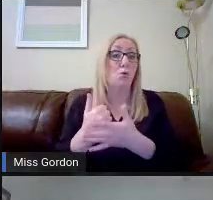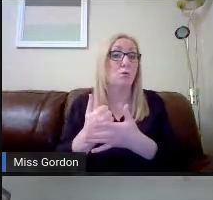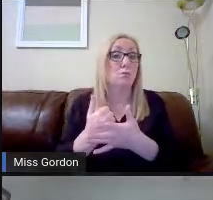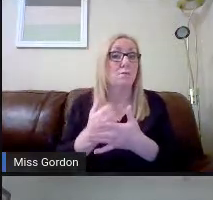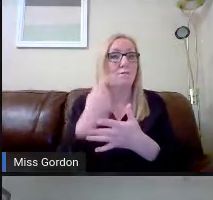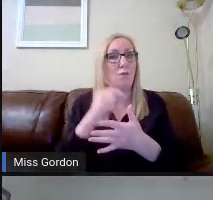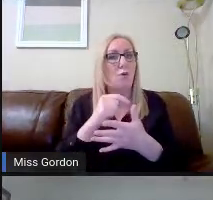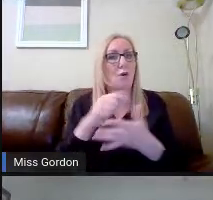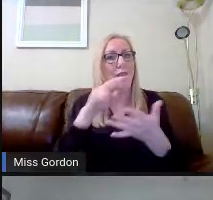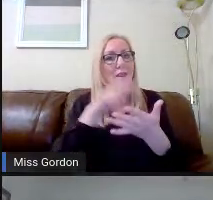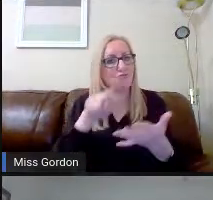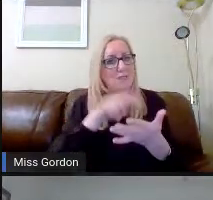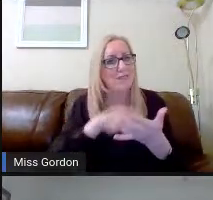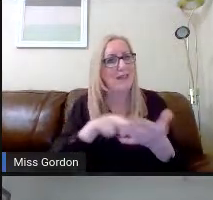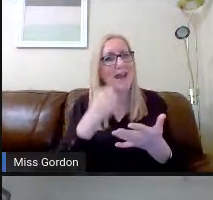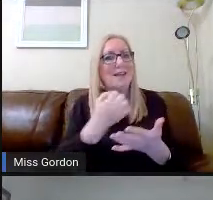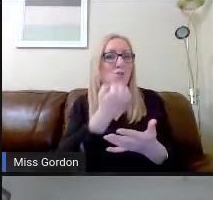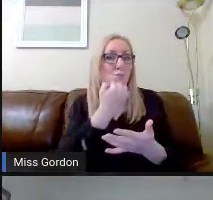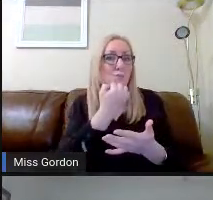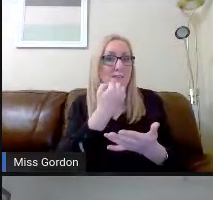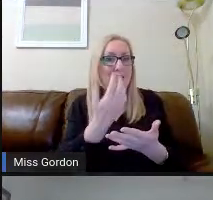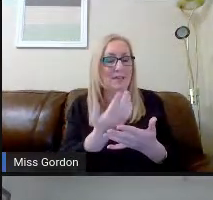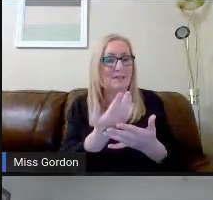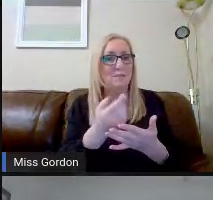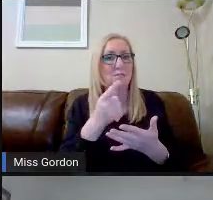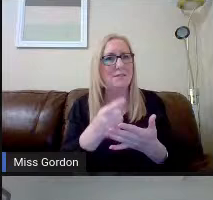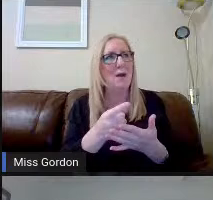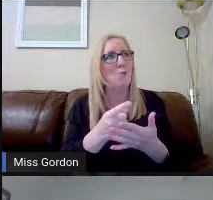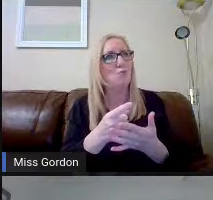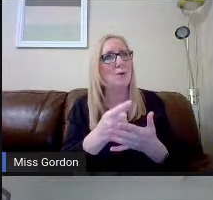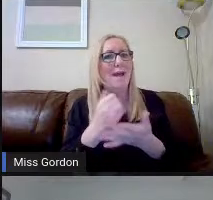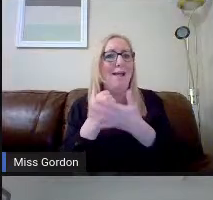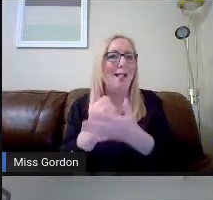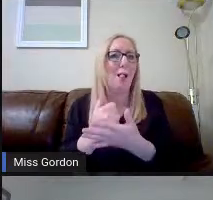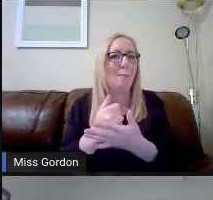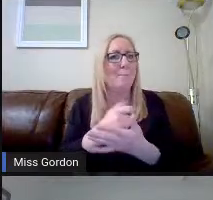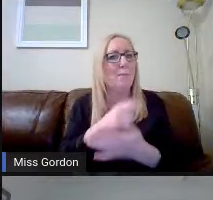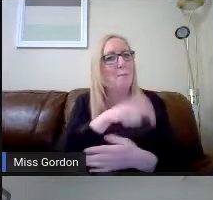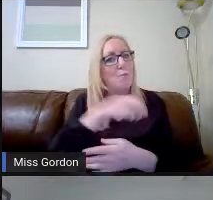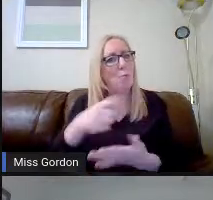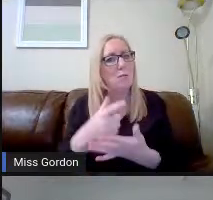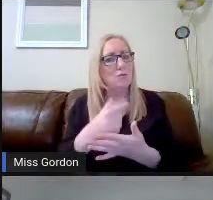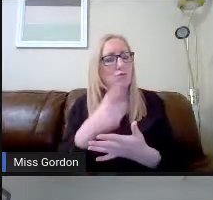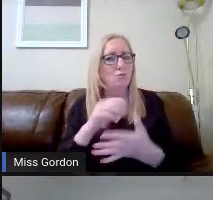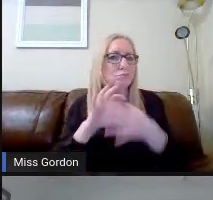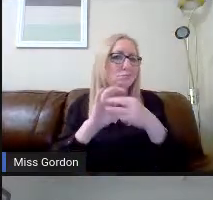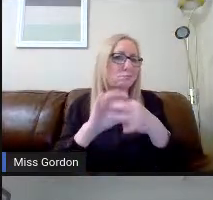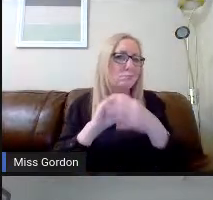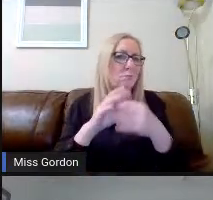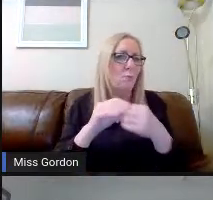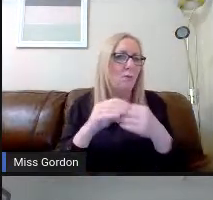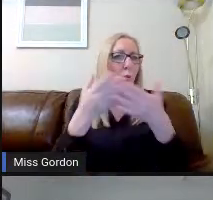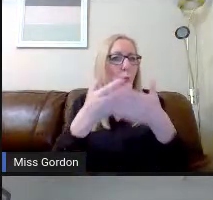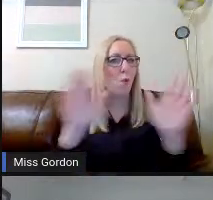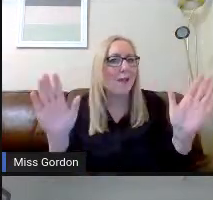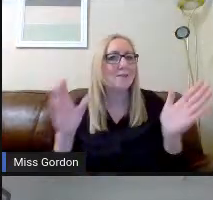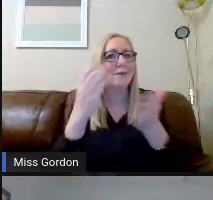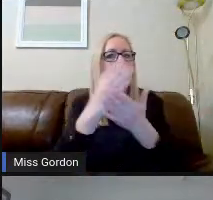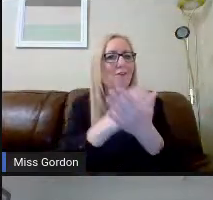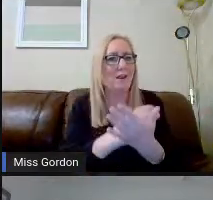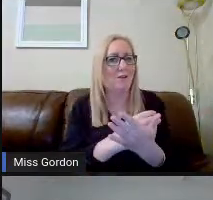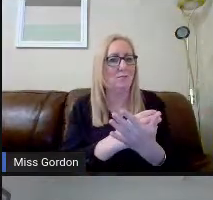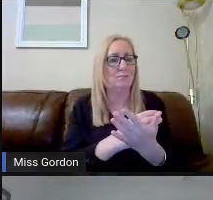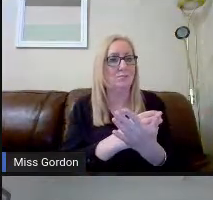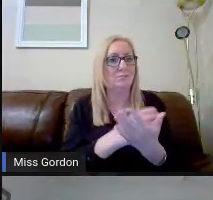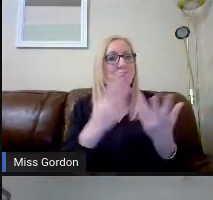literacy and numeracy, which would enable them to further engage with their wider curriculum. In other words, the other